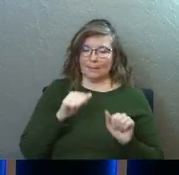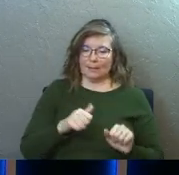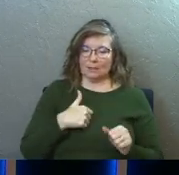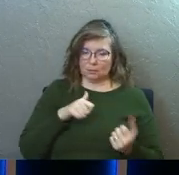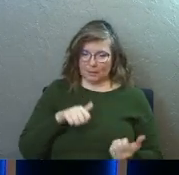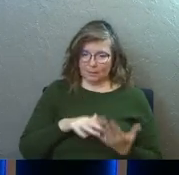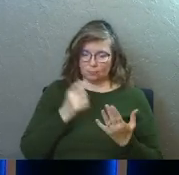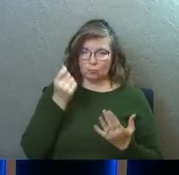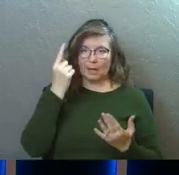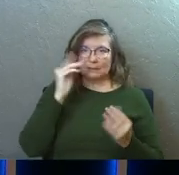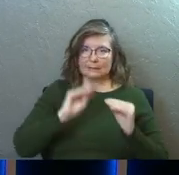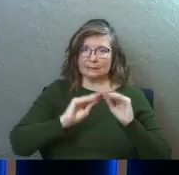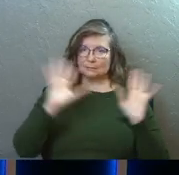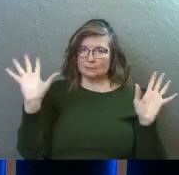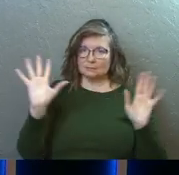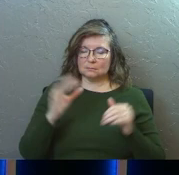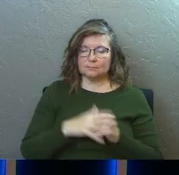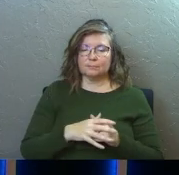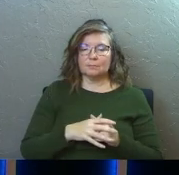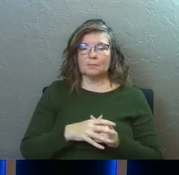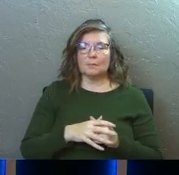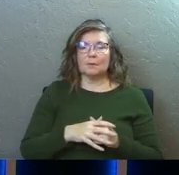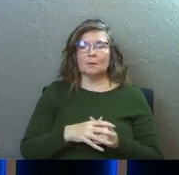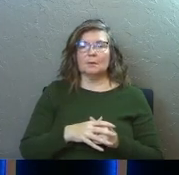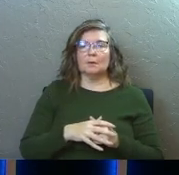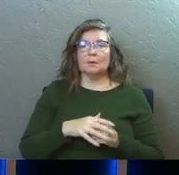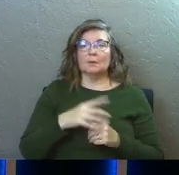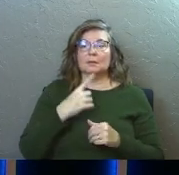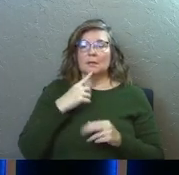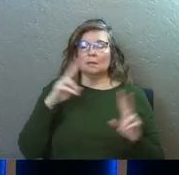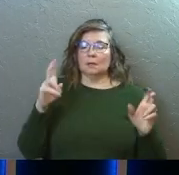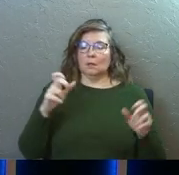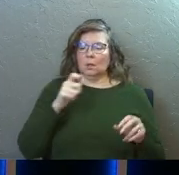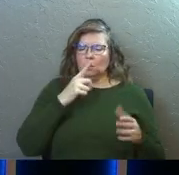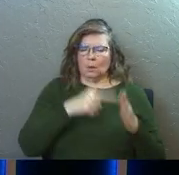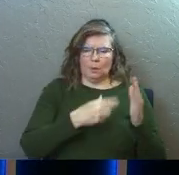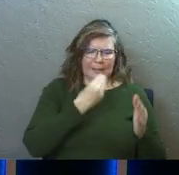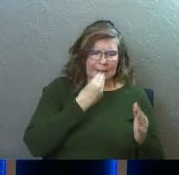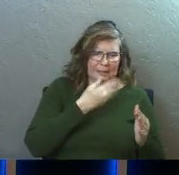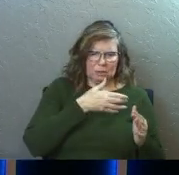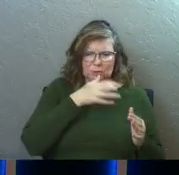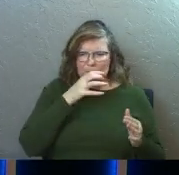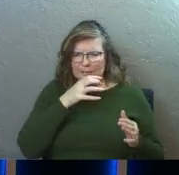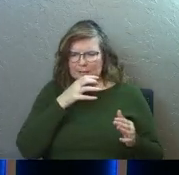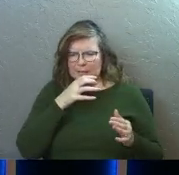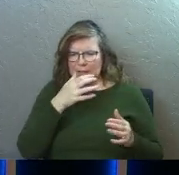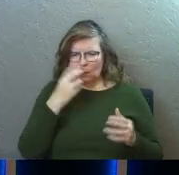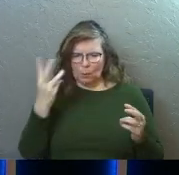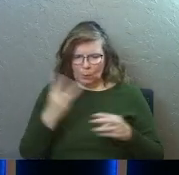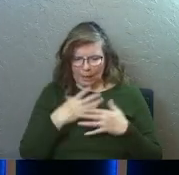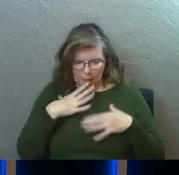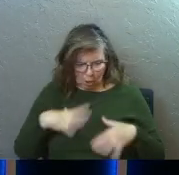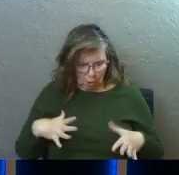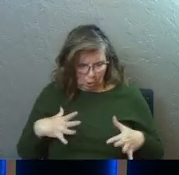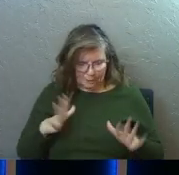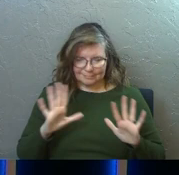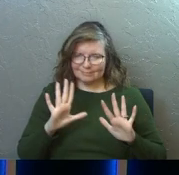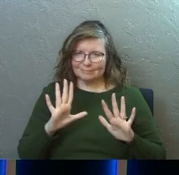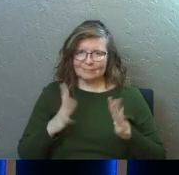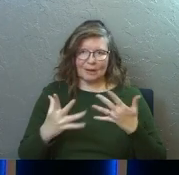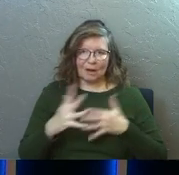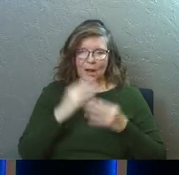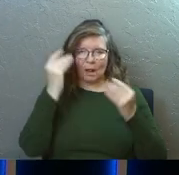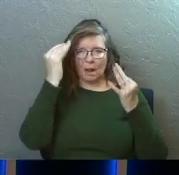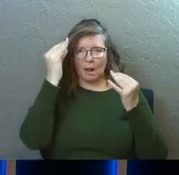So Matthew 6 verses 31 through 34 says, don't worry about these things saying, what will we eat? What will we drink? What will we wear? These things